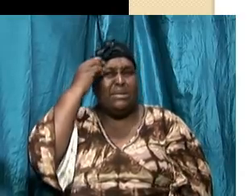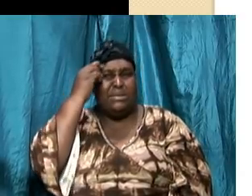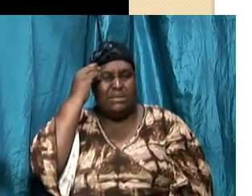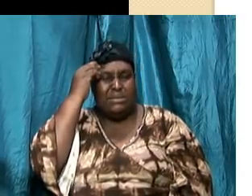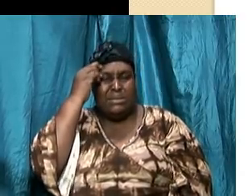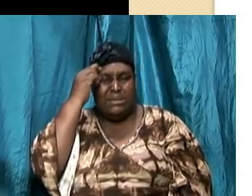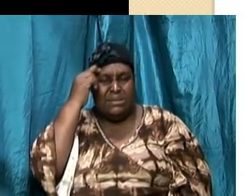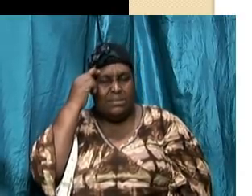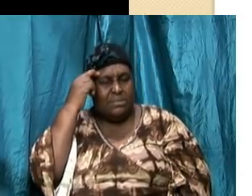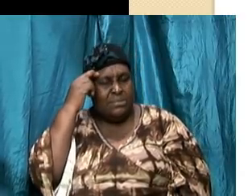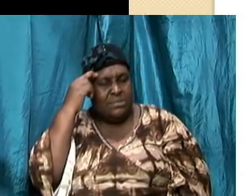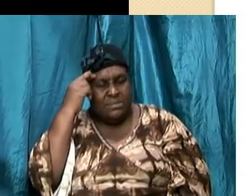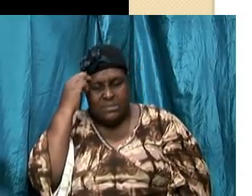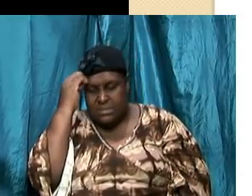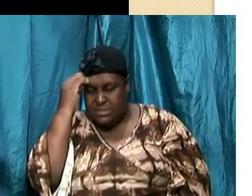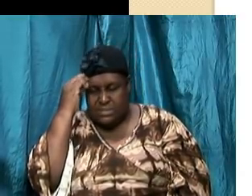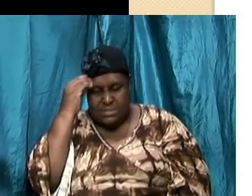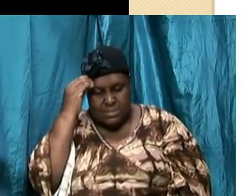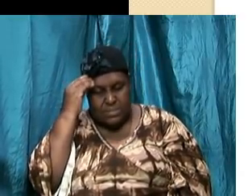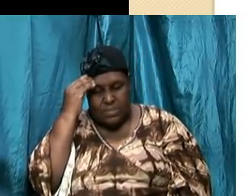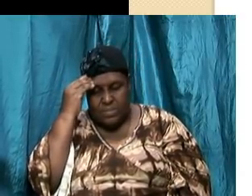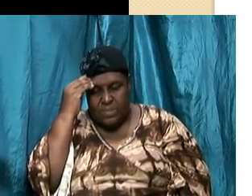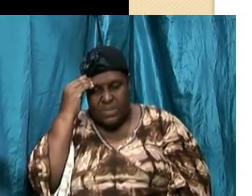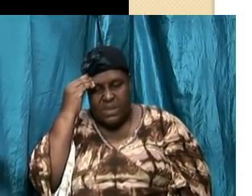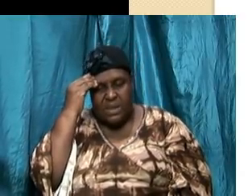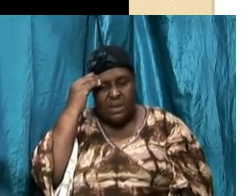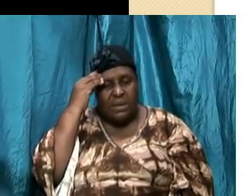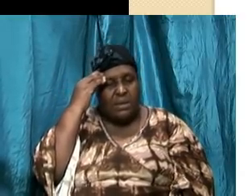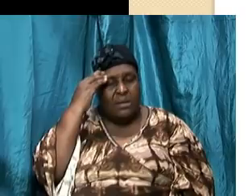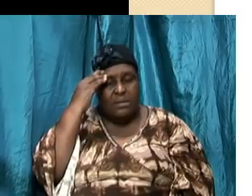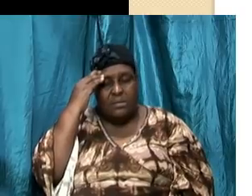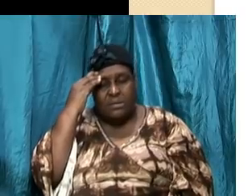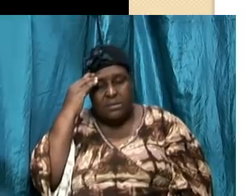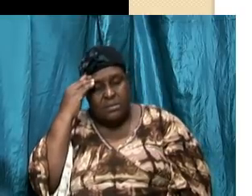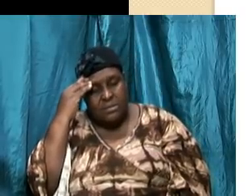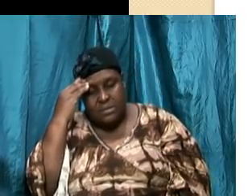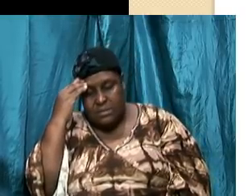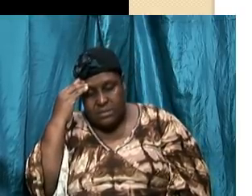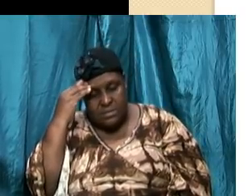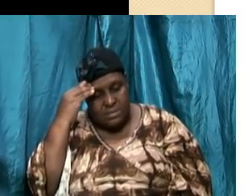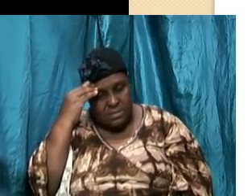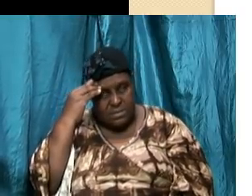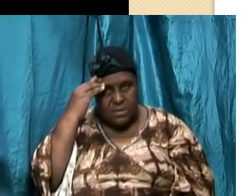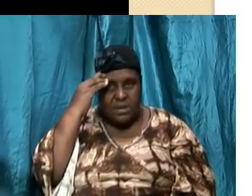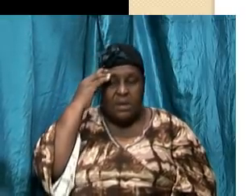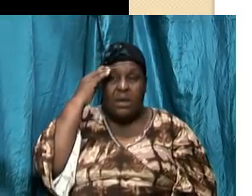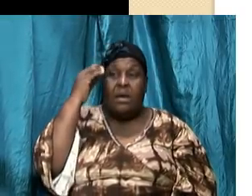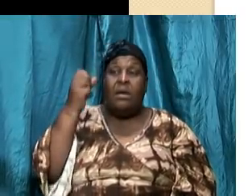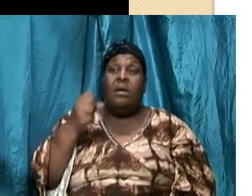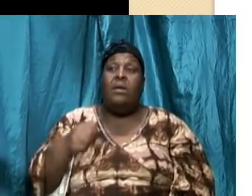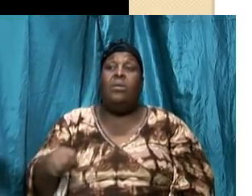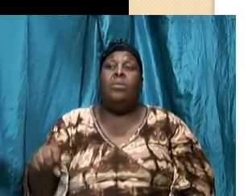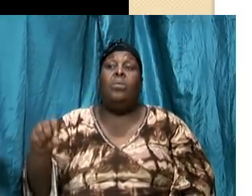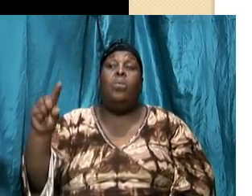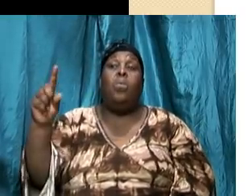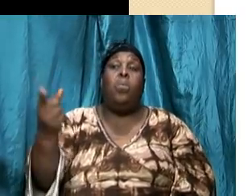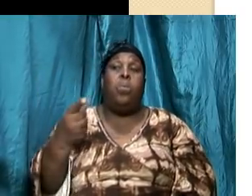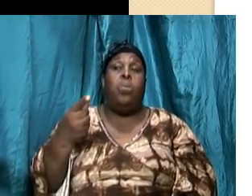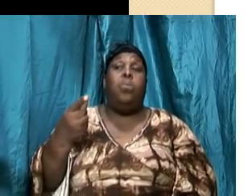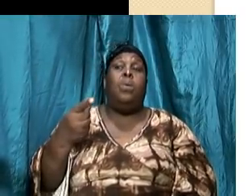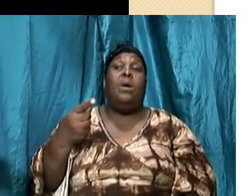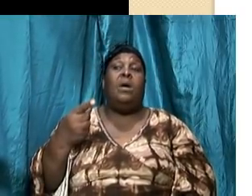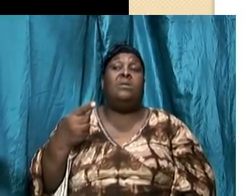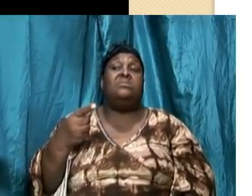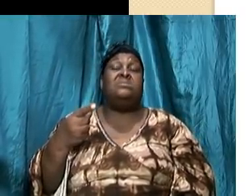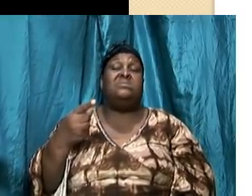resistance yes until he breaks down a person's mental